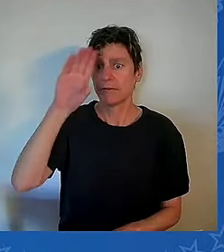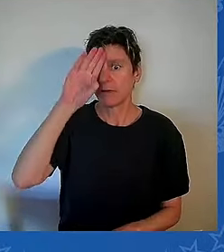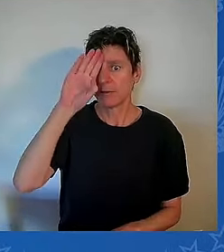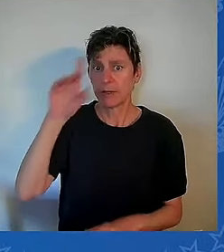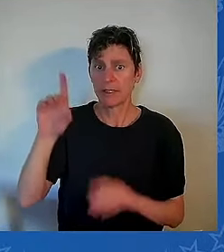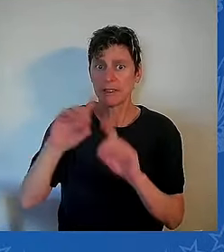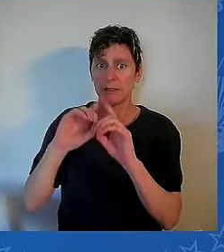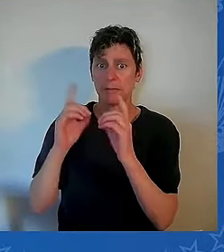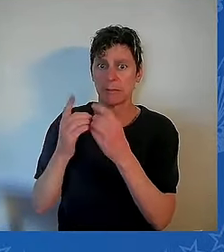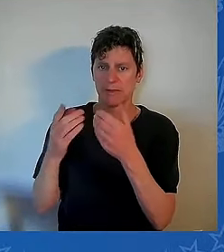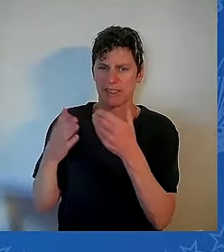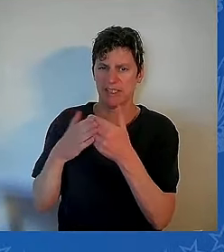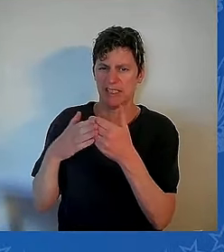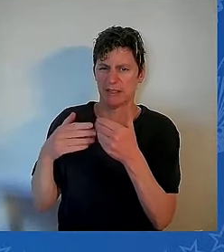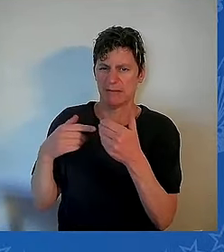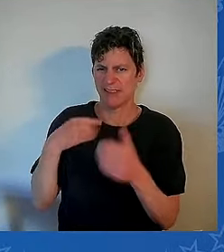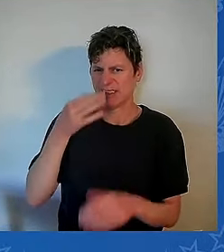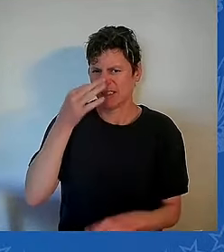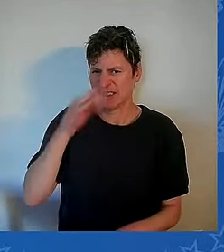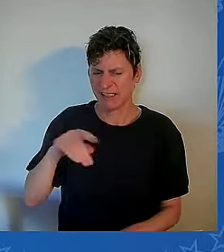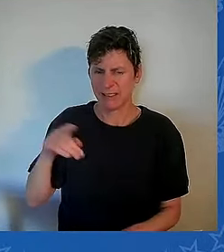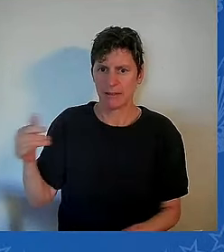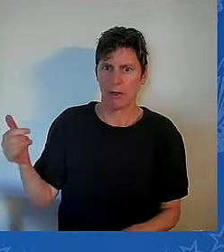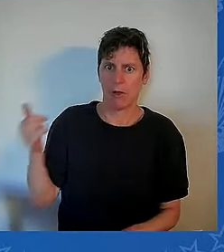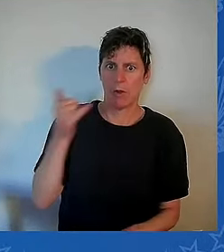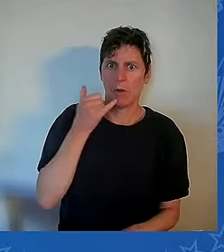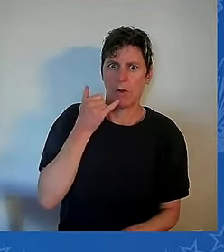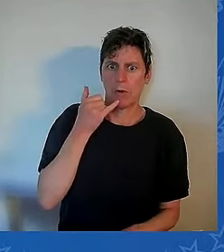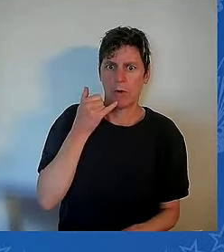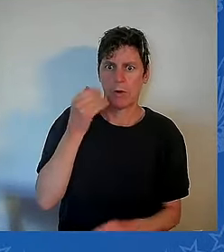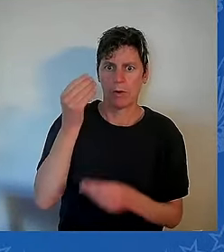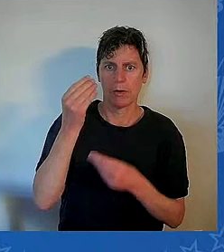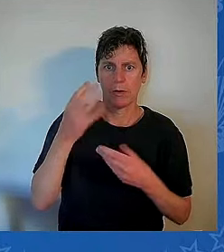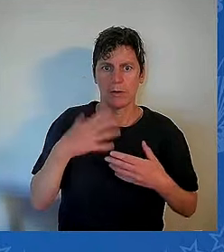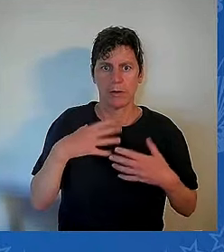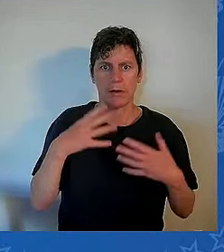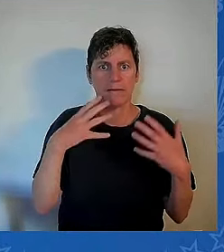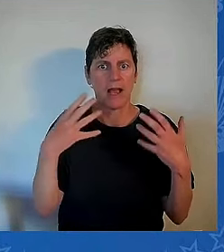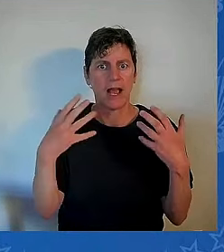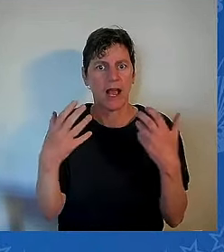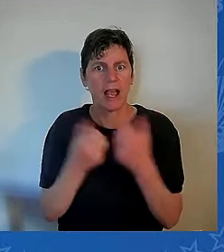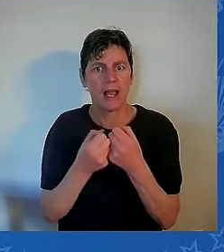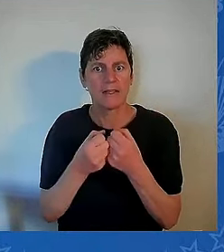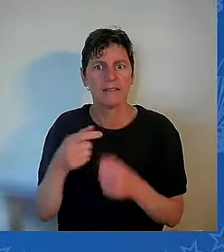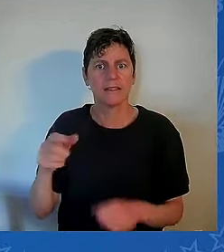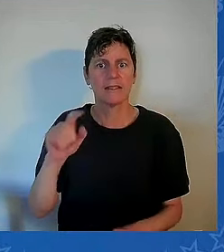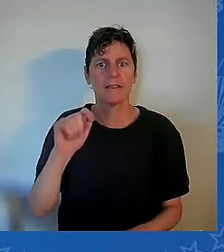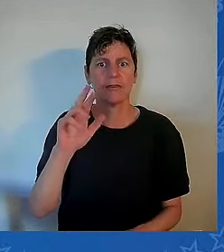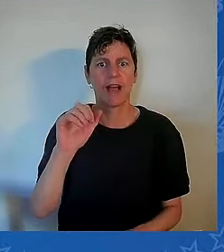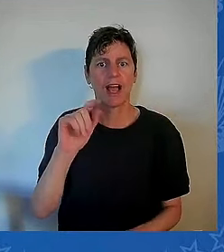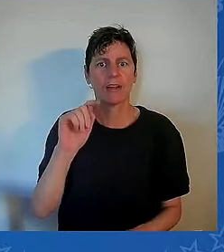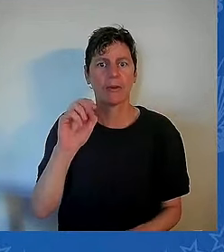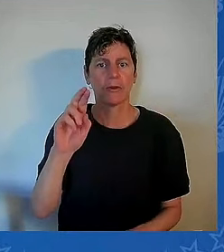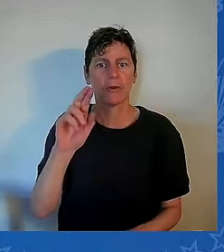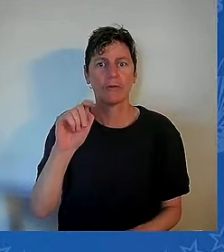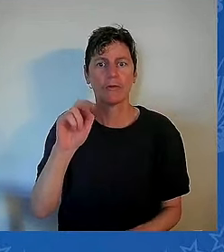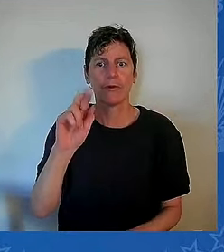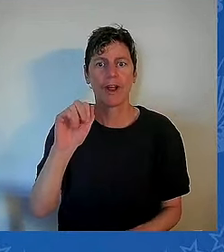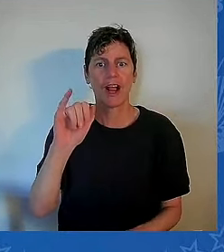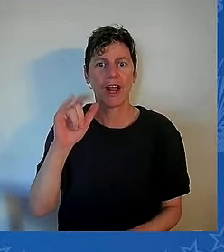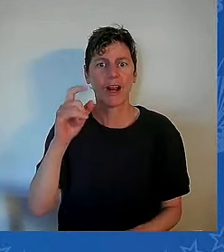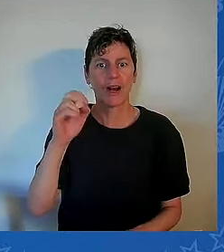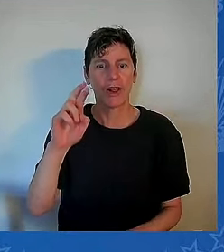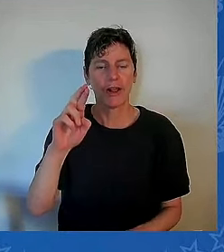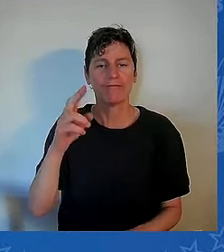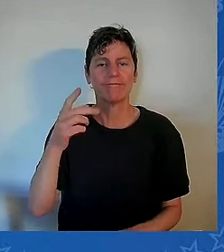Tractor trailer broadside of my wife's automobile, Christmas shopping, the Christmas tree on top on December 18th, and killed my